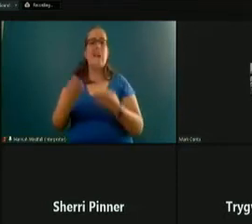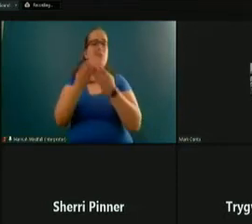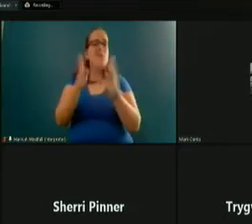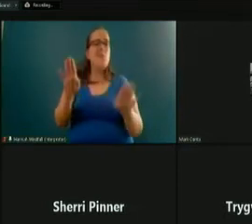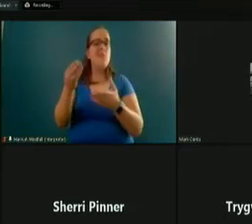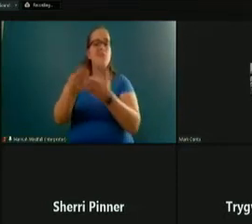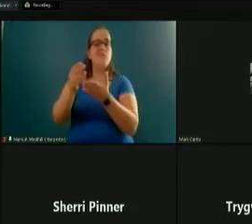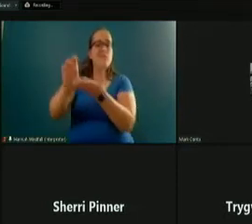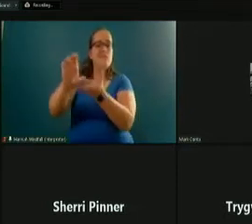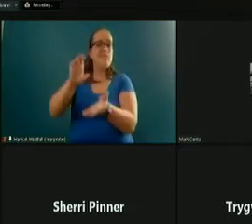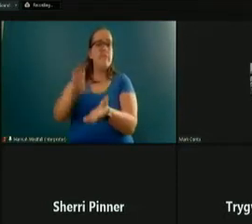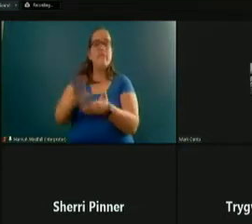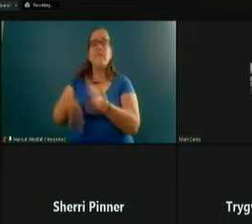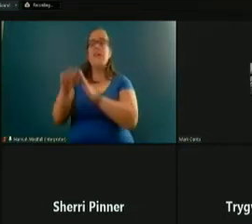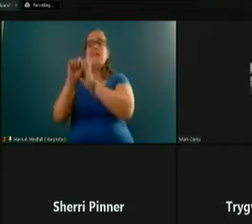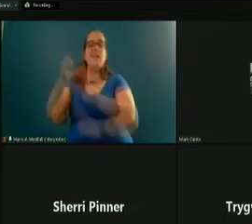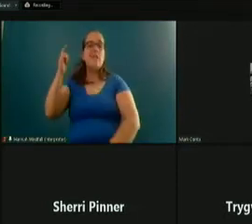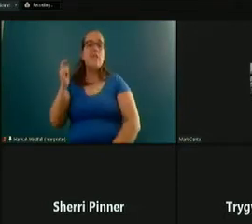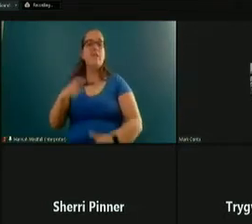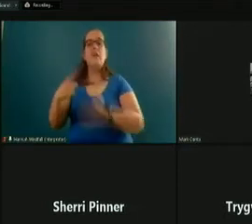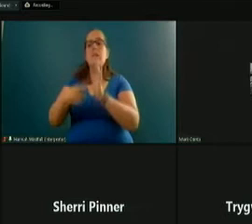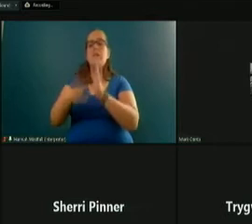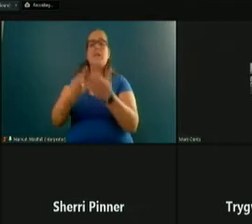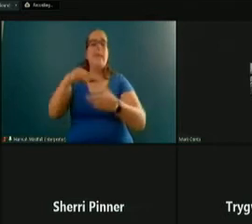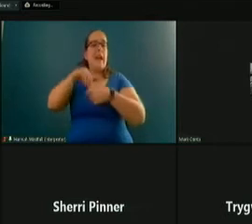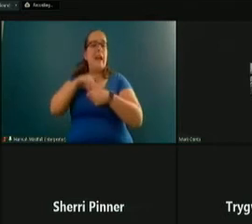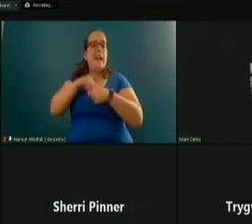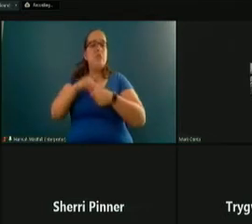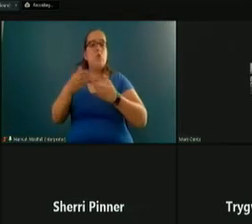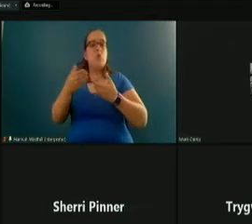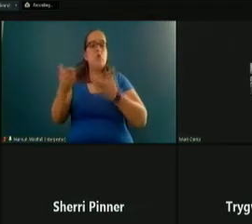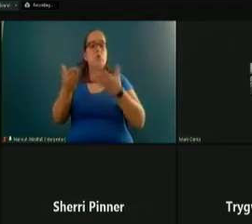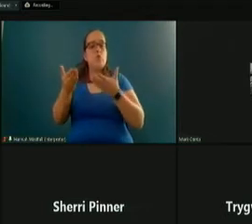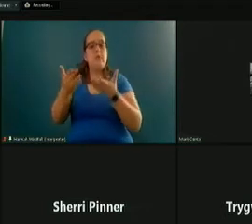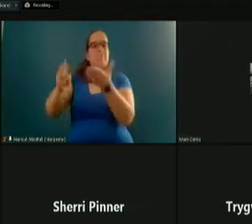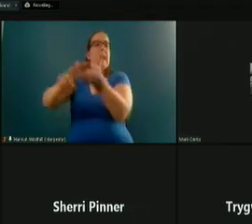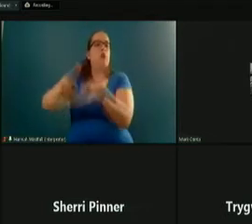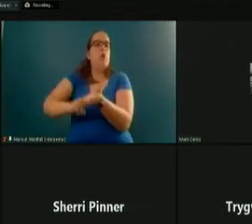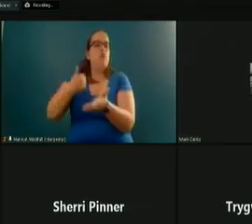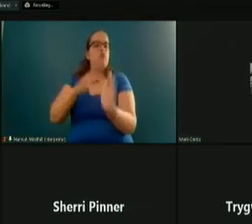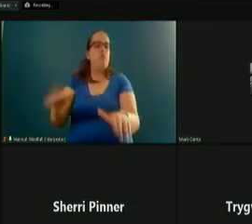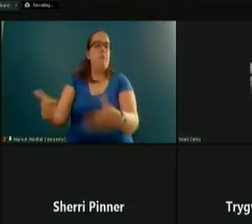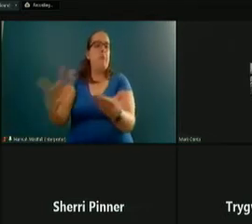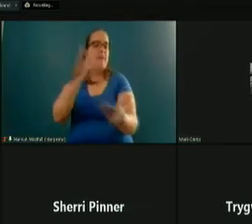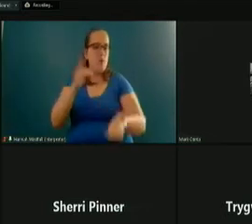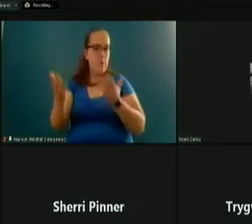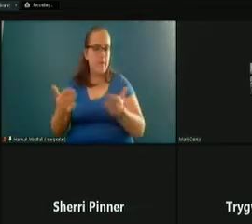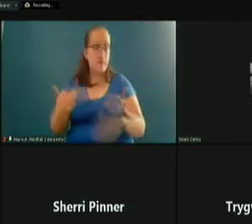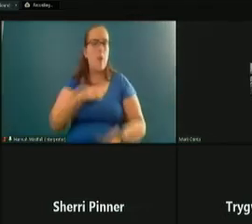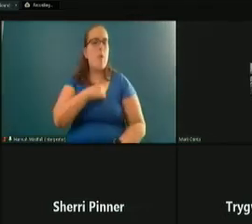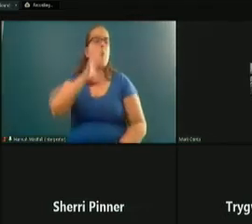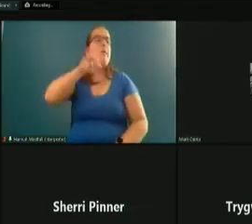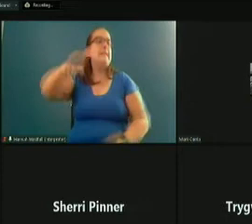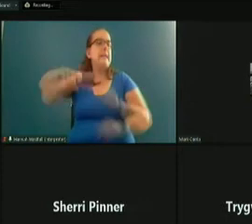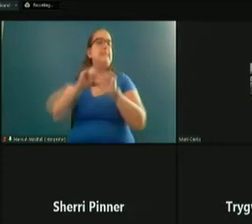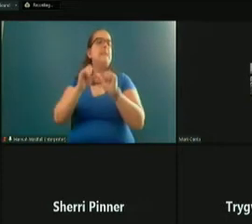In some cases, it's internal service contracts that we're providing for services. And we're going to need to continue